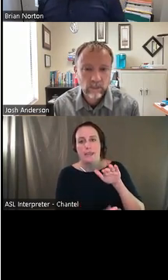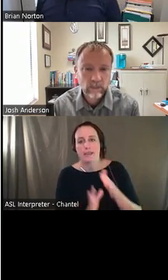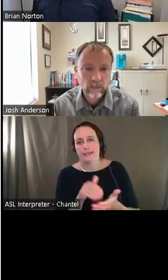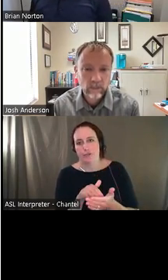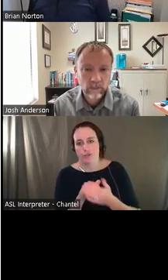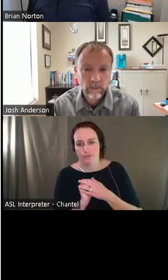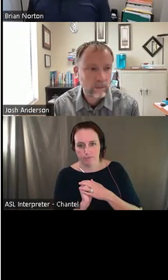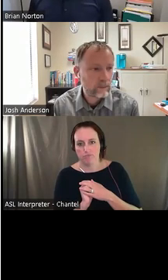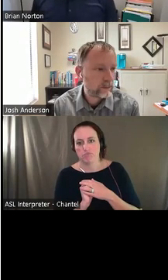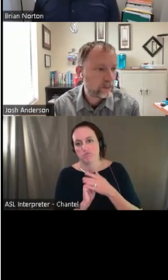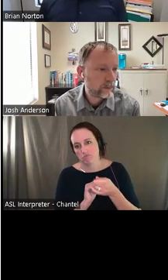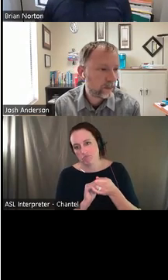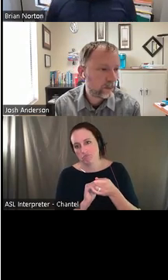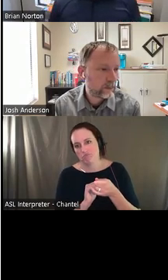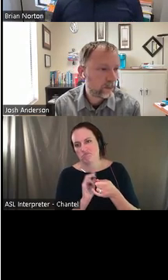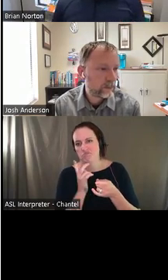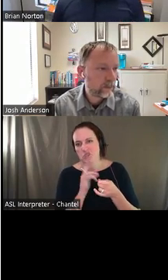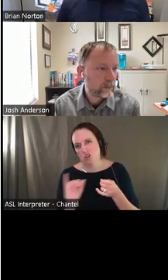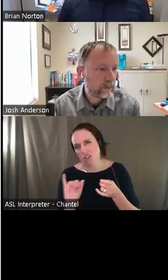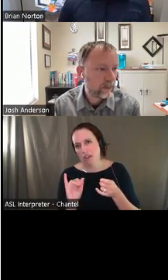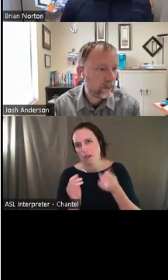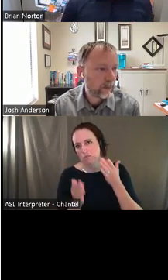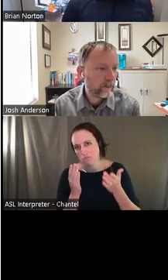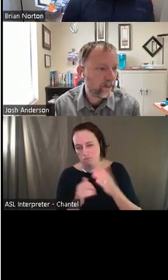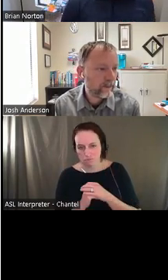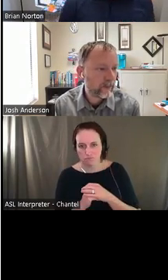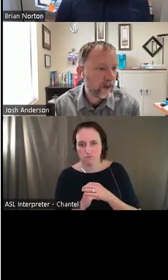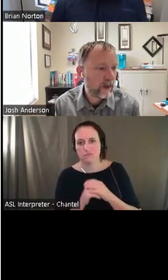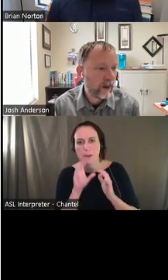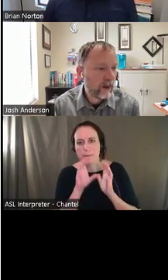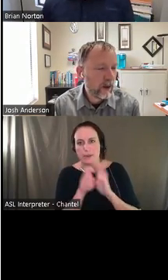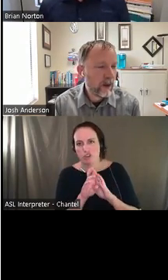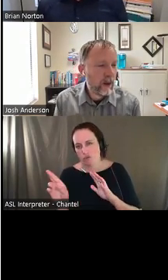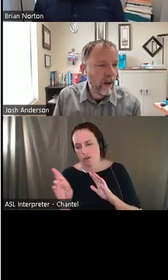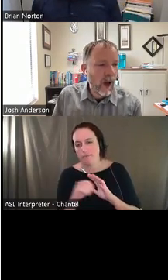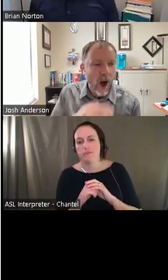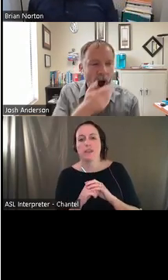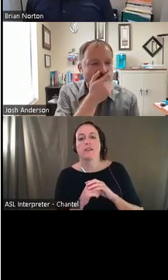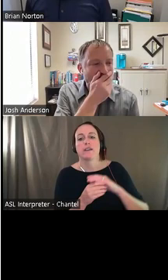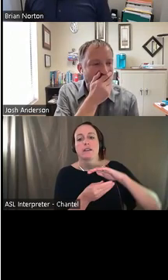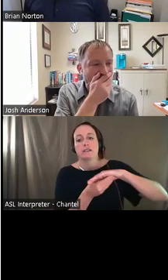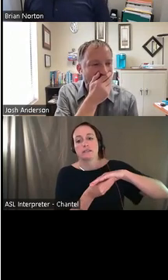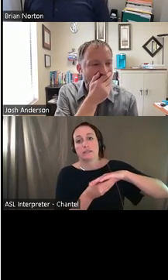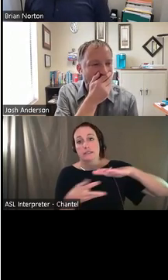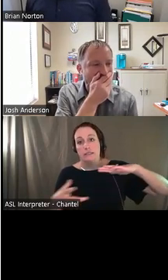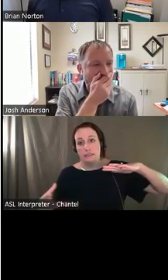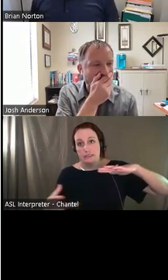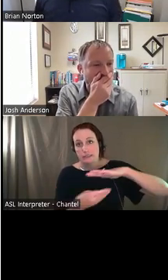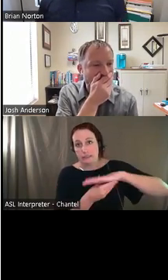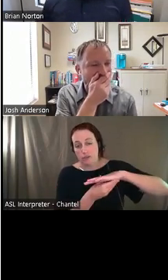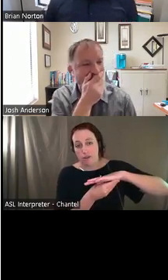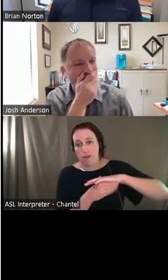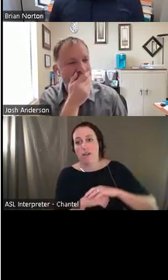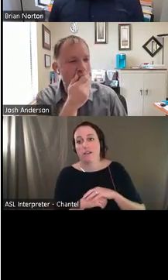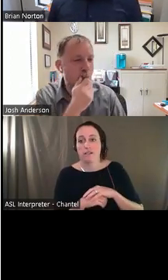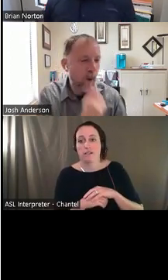kind of see an example of what a typical copy center might look like. It's think about a Xerox, or, uh, maybe it's in